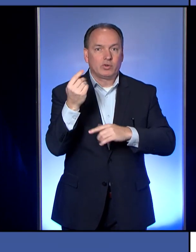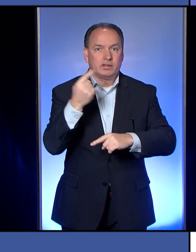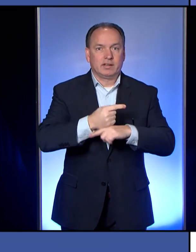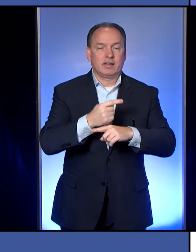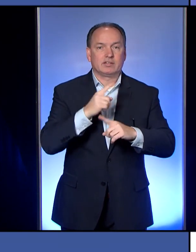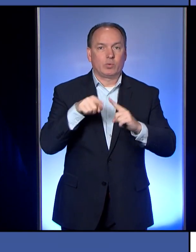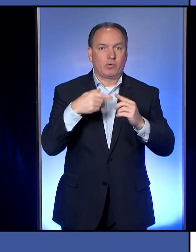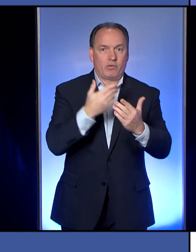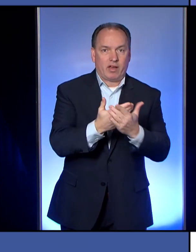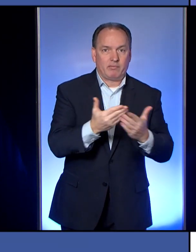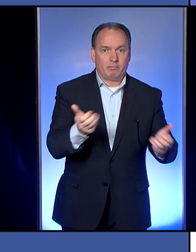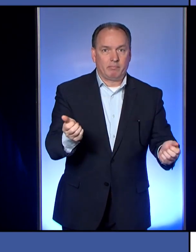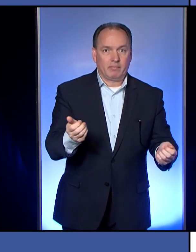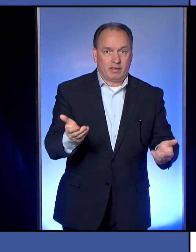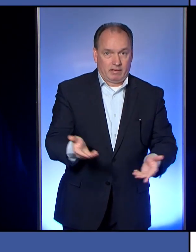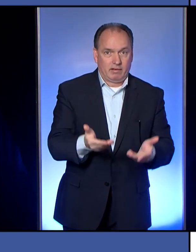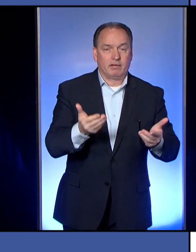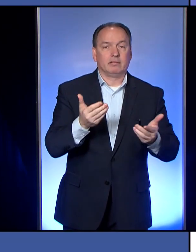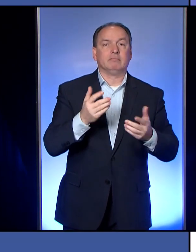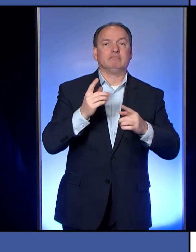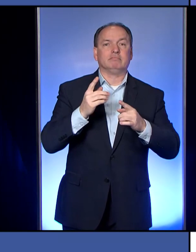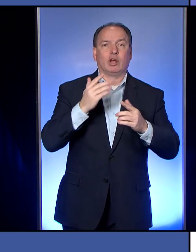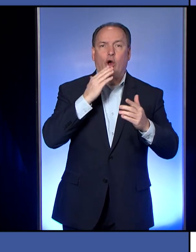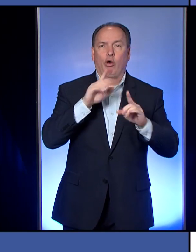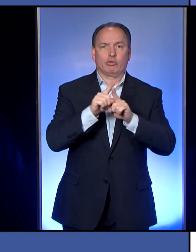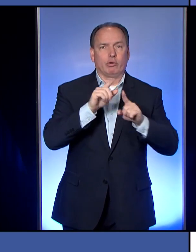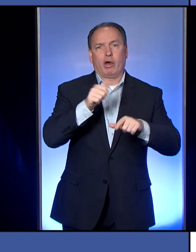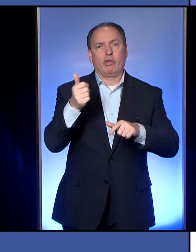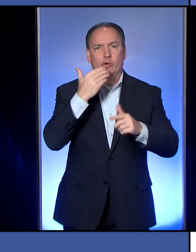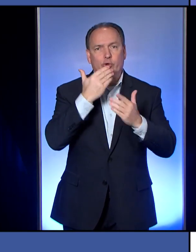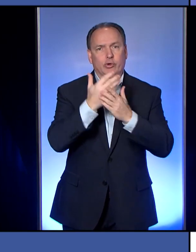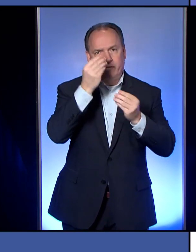upon their arrival as well as some other very good information.